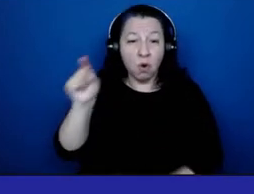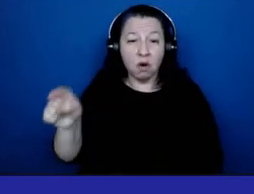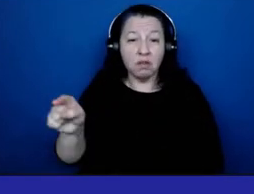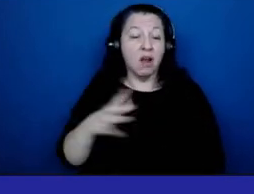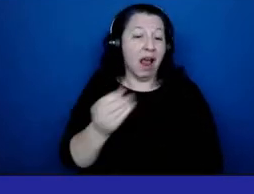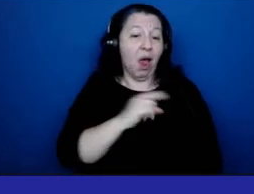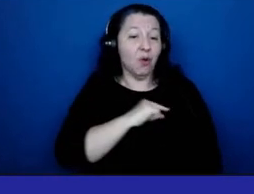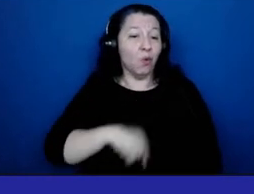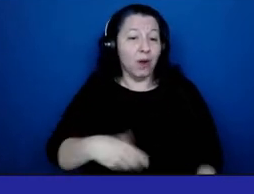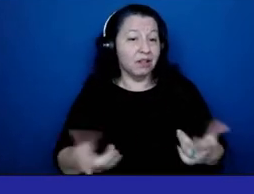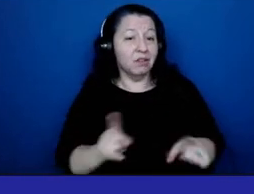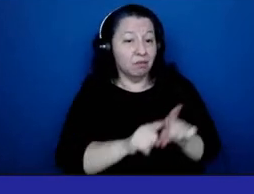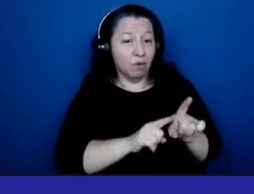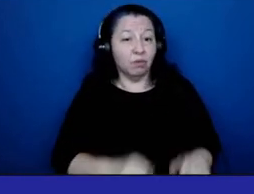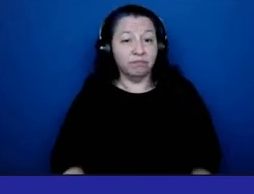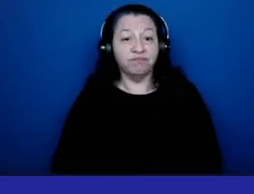well.